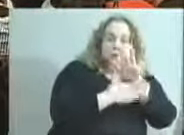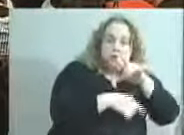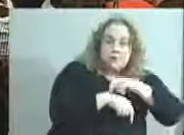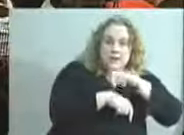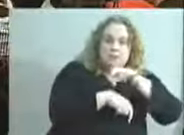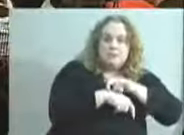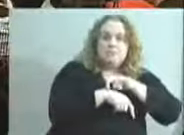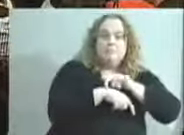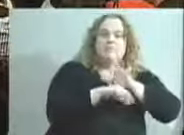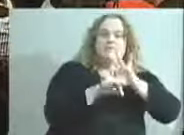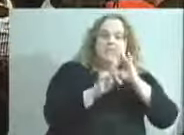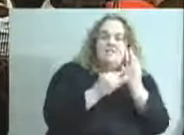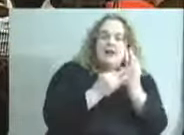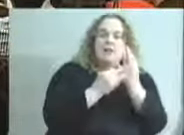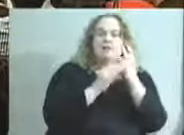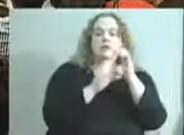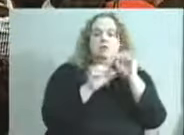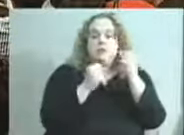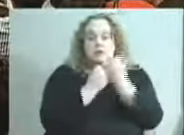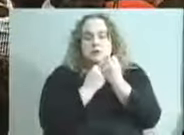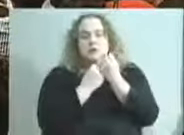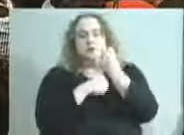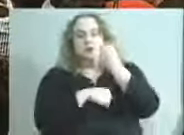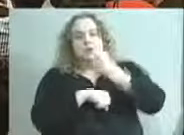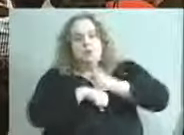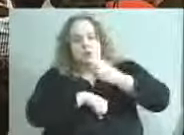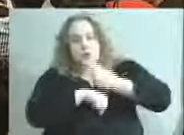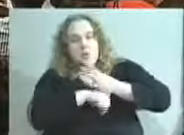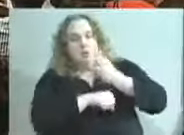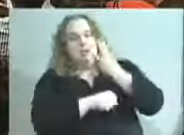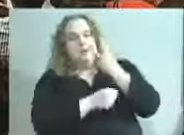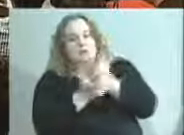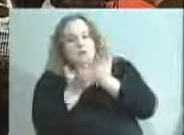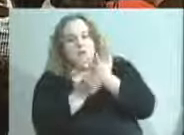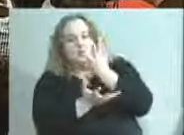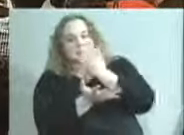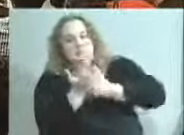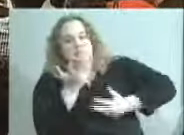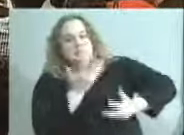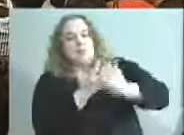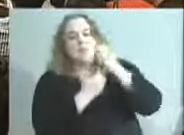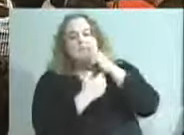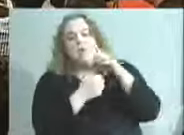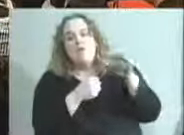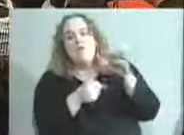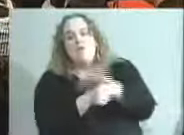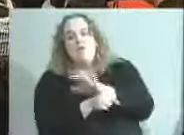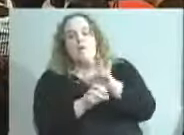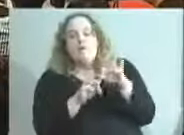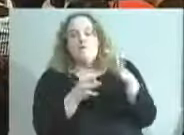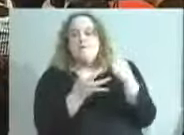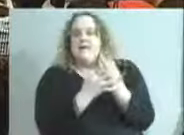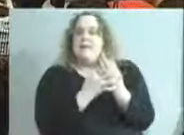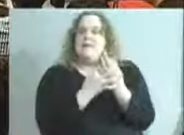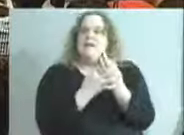the idea that by working hard to coordinate, to try to bring more